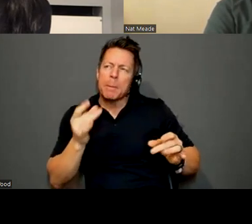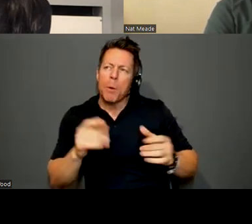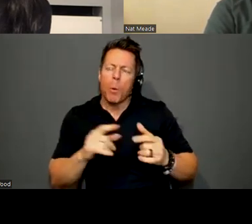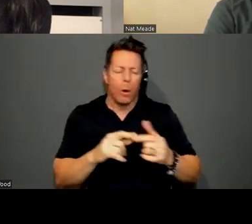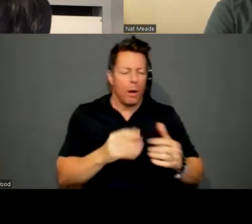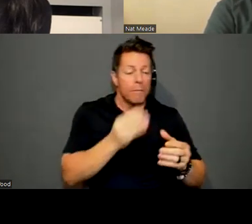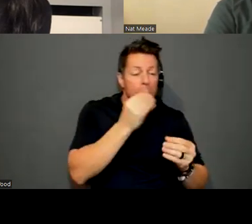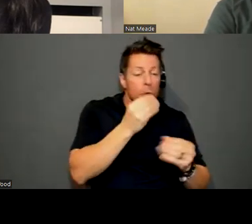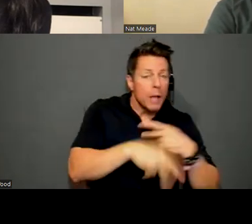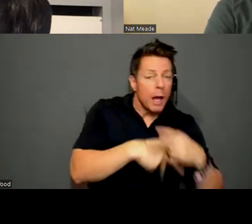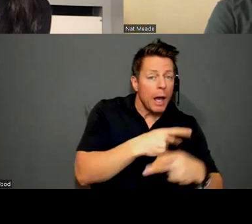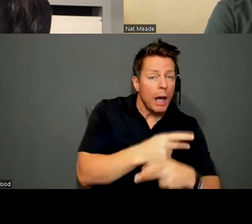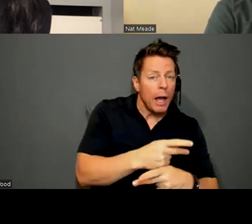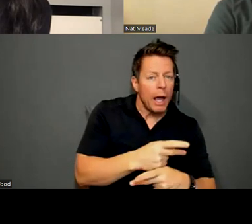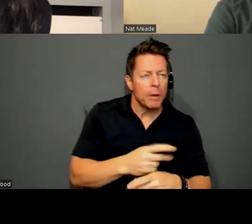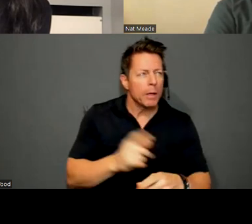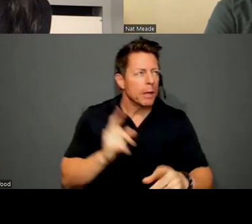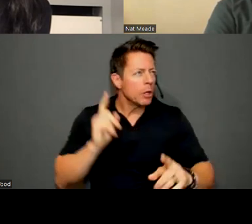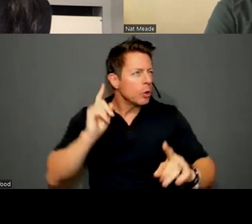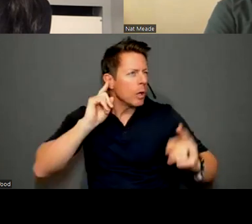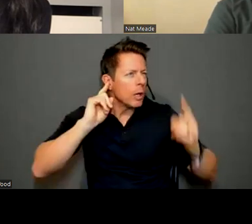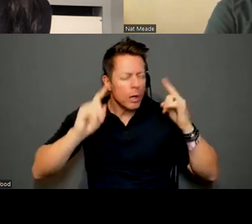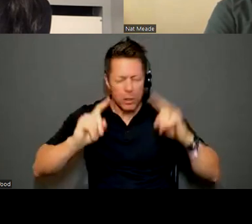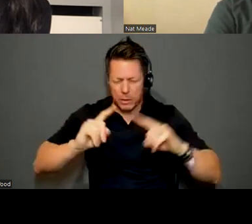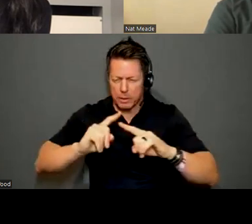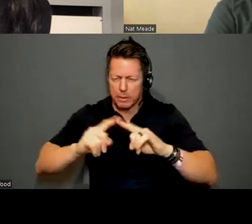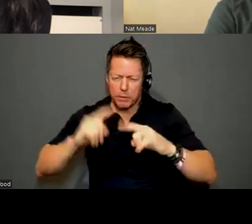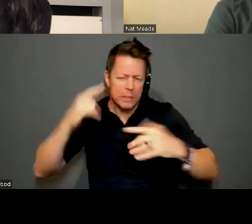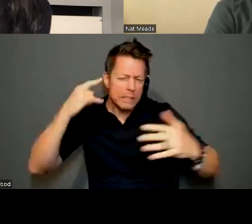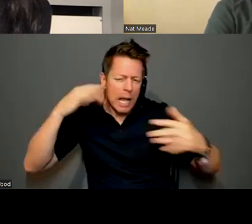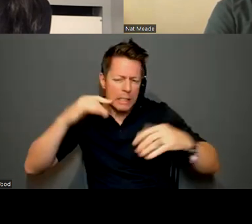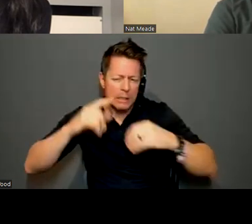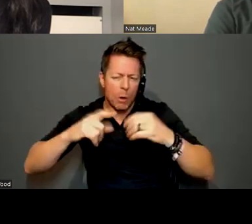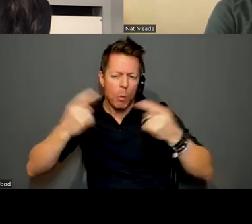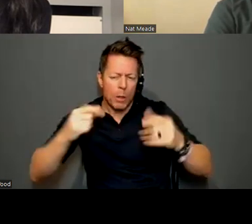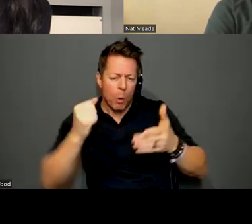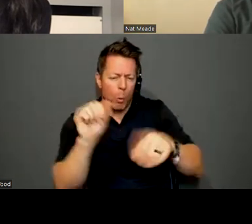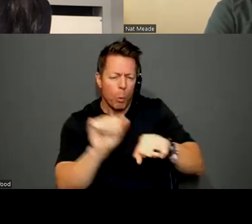Is there the sound of you working or is there the sound of certain people?